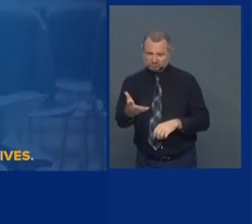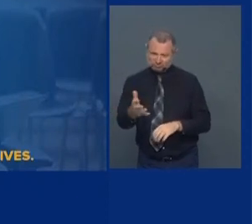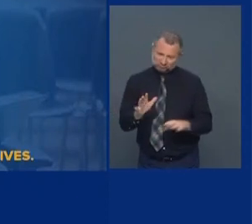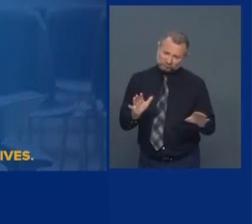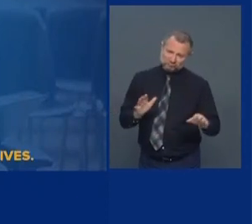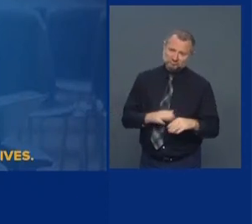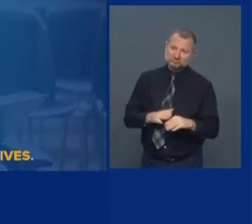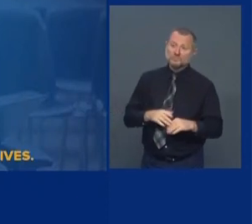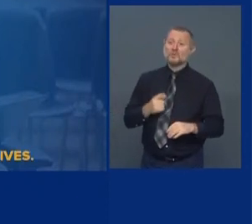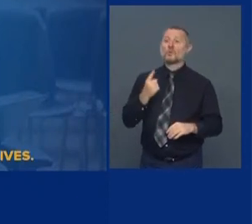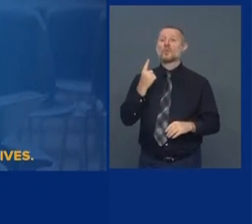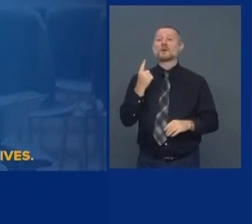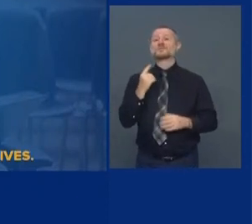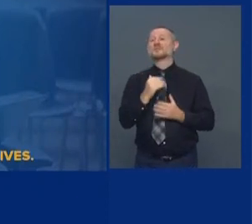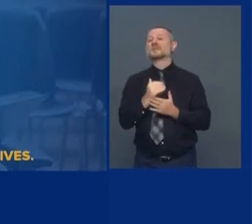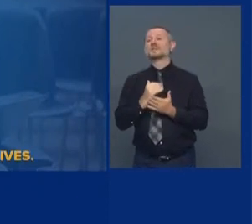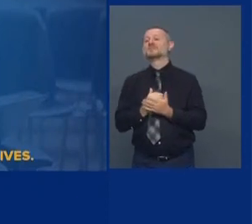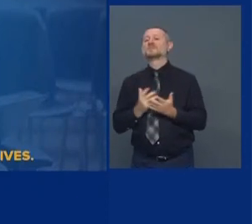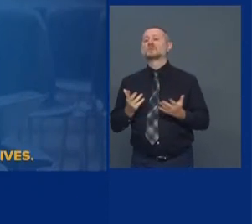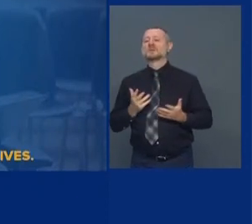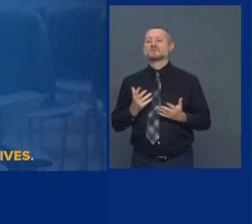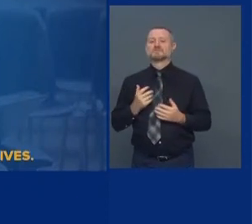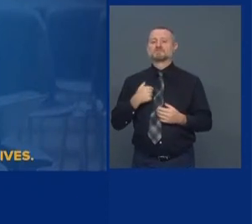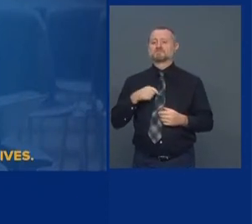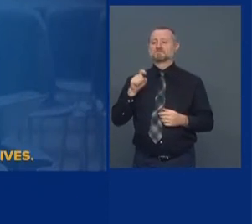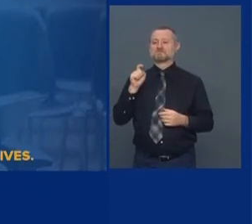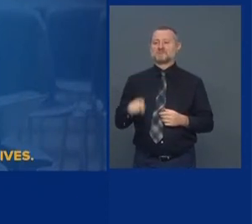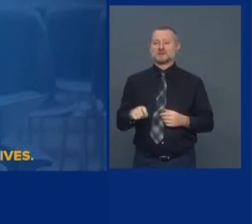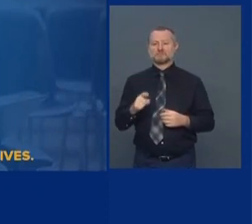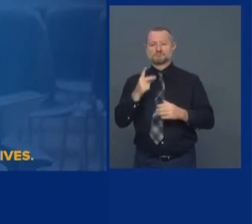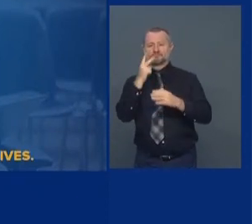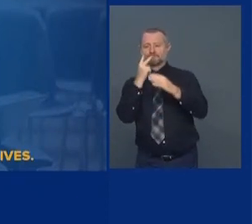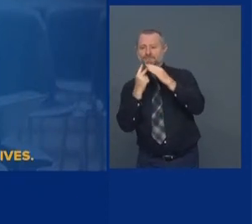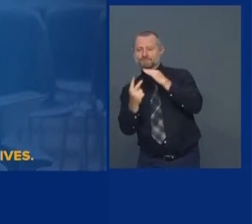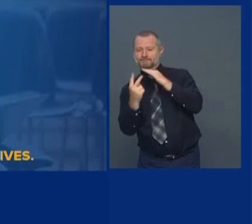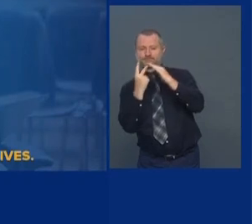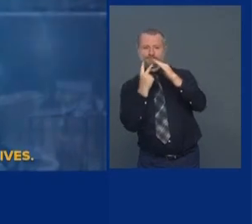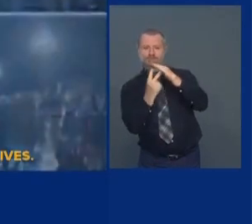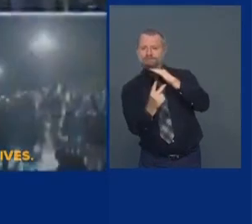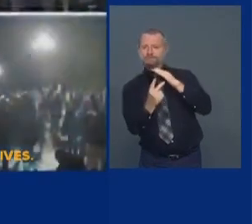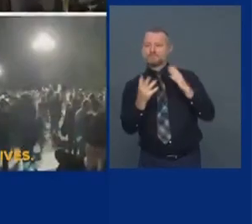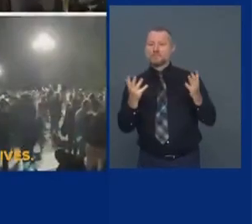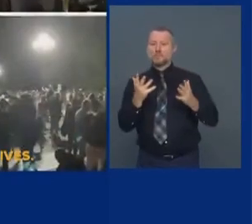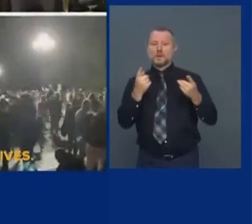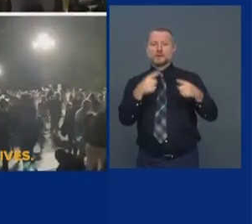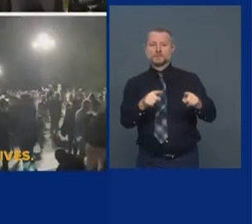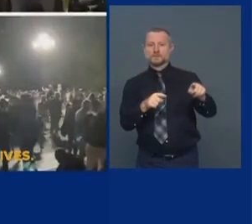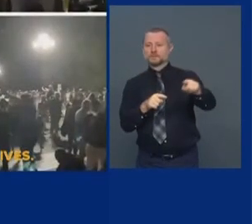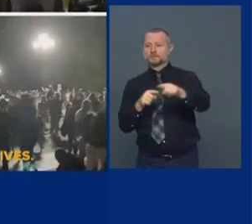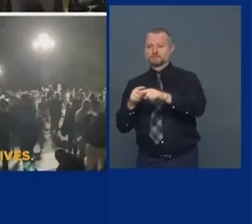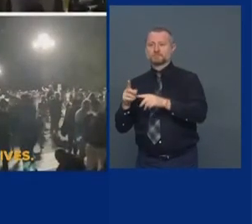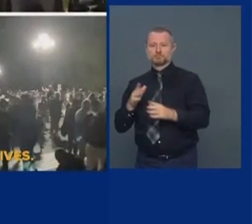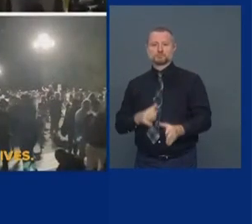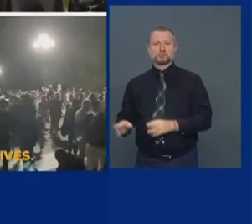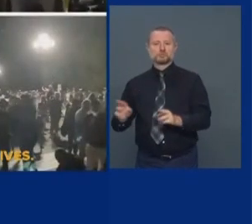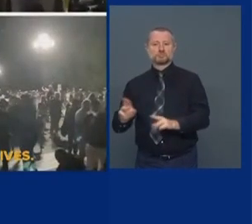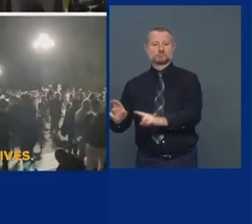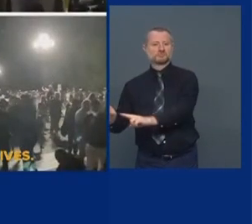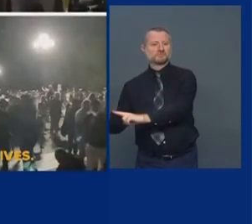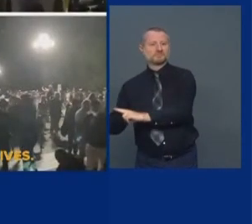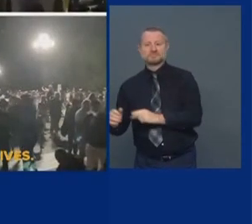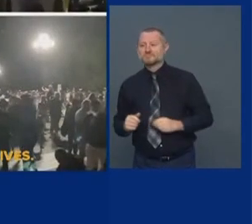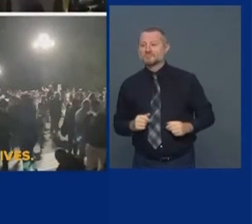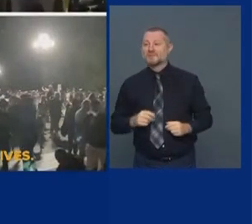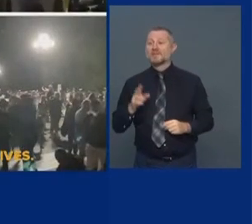is just anticipate what's happening and be ready for it. NYU